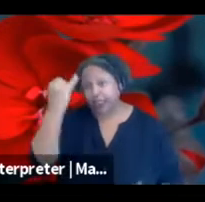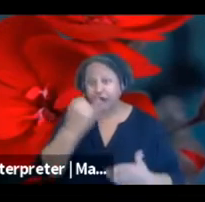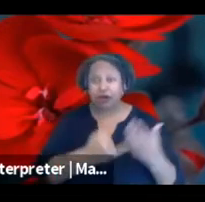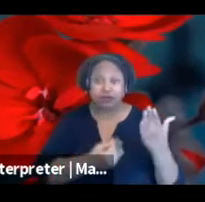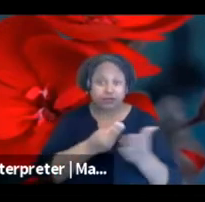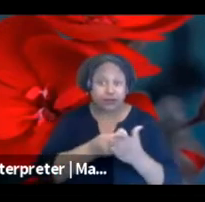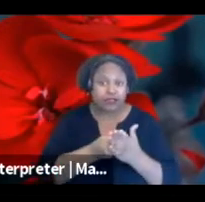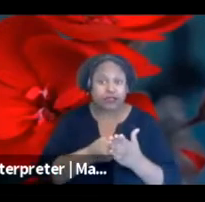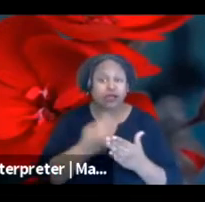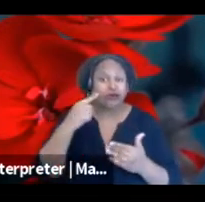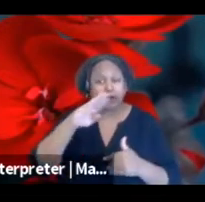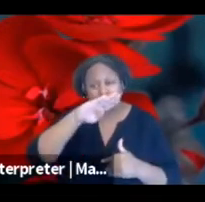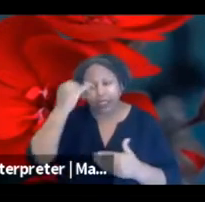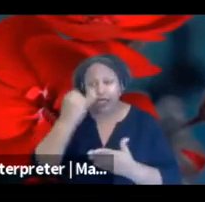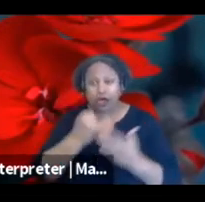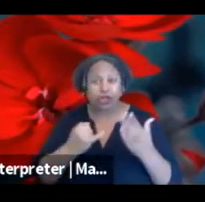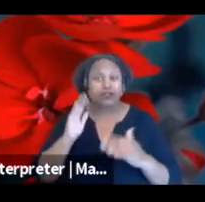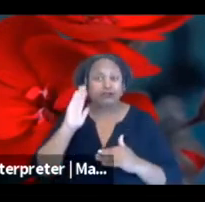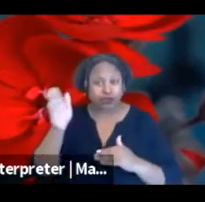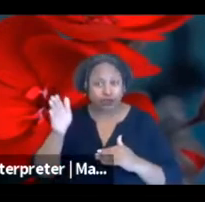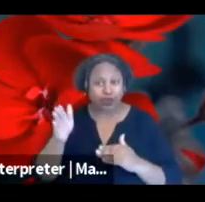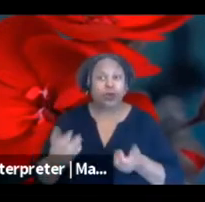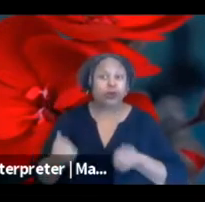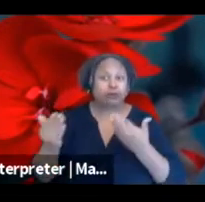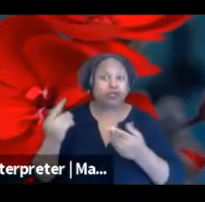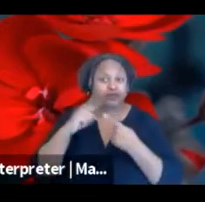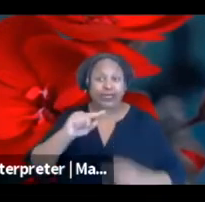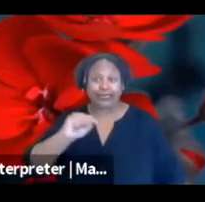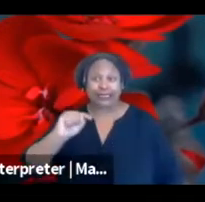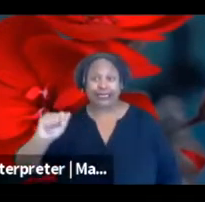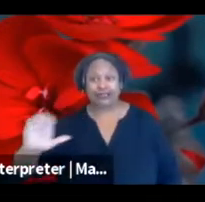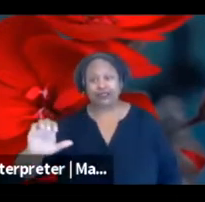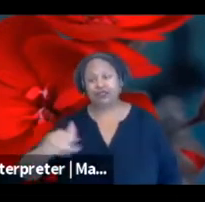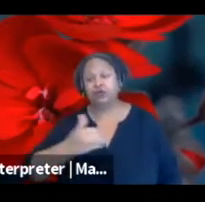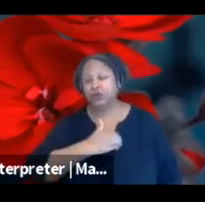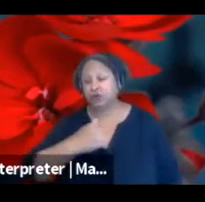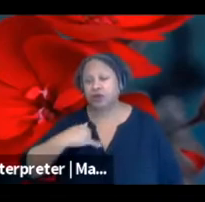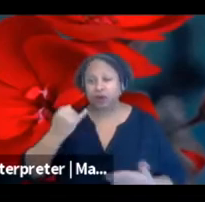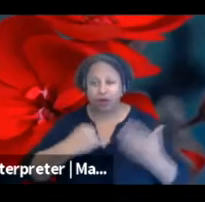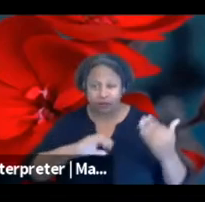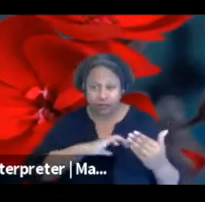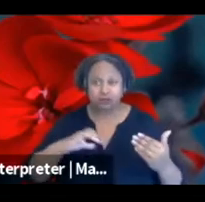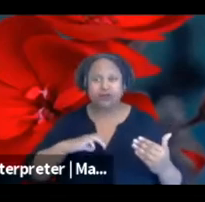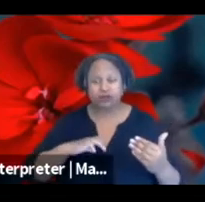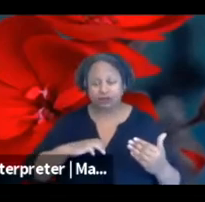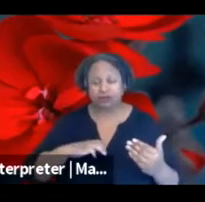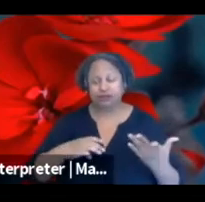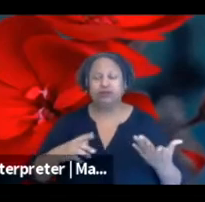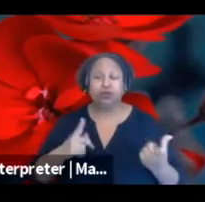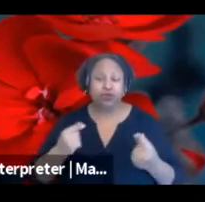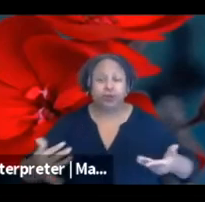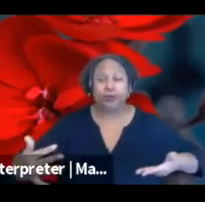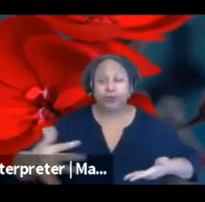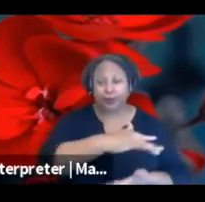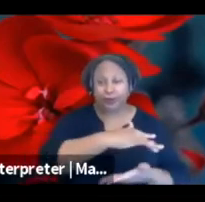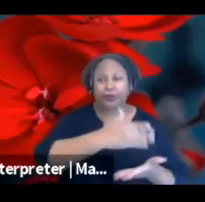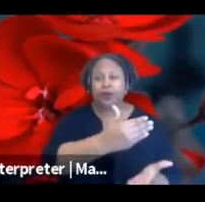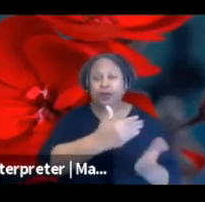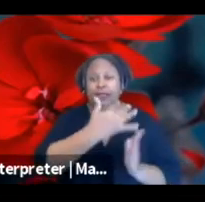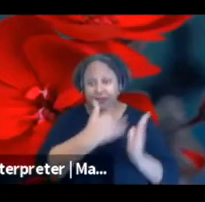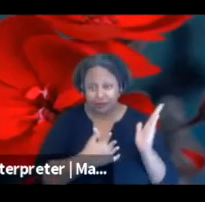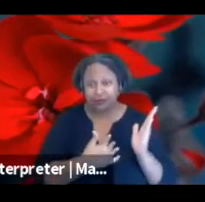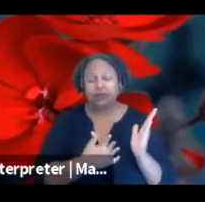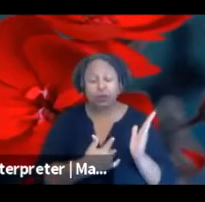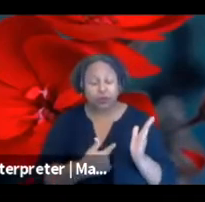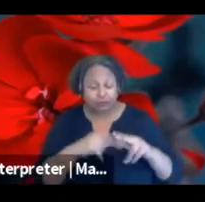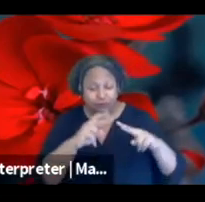recommendations for Toronto Arts Council. So what ended up happening is we assessed some of these conversations that we